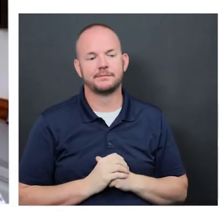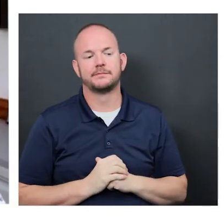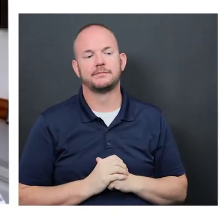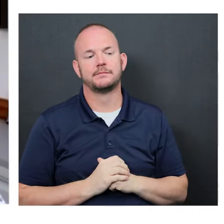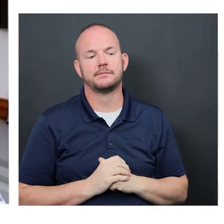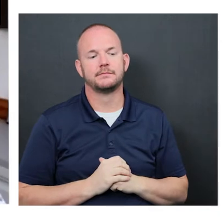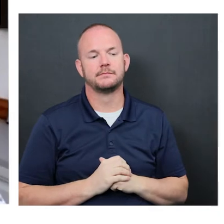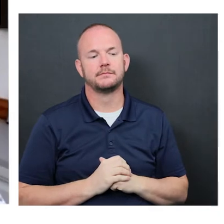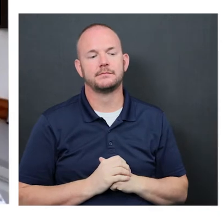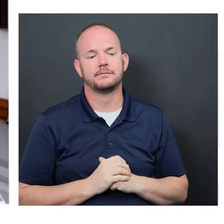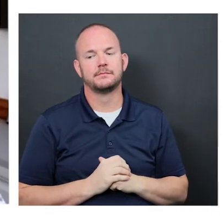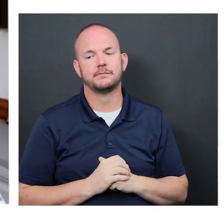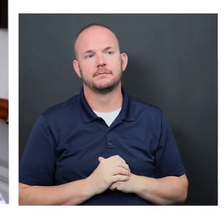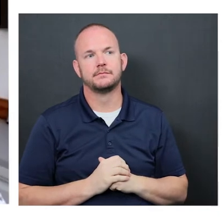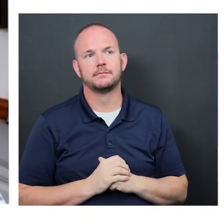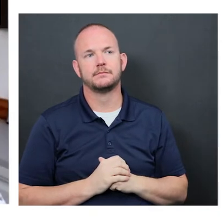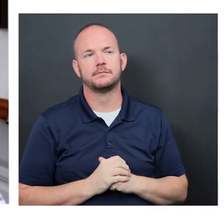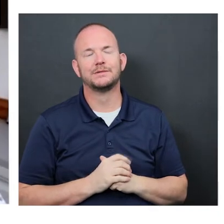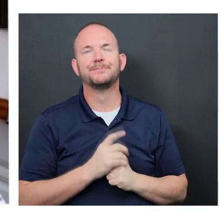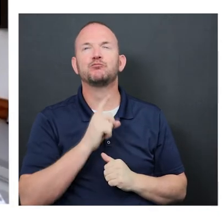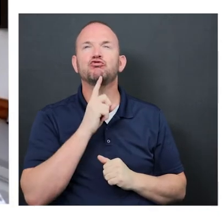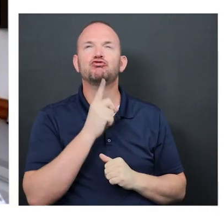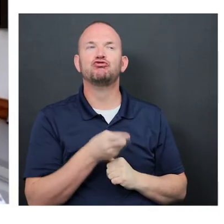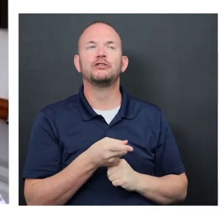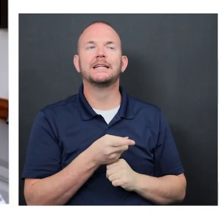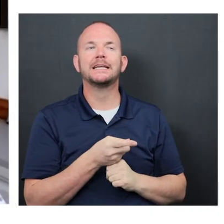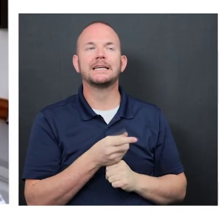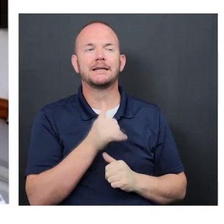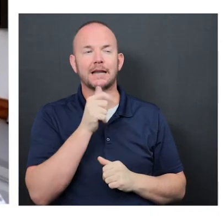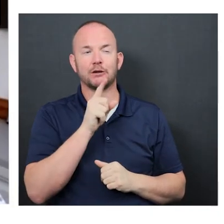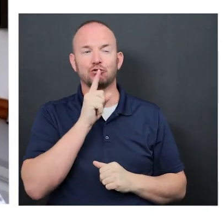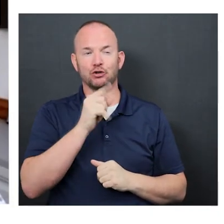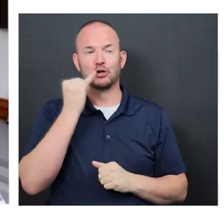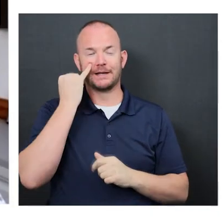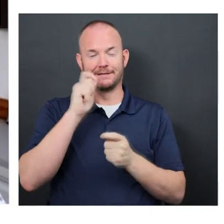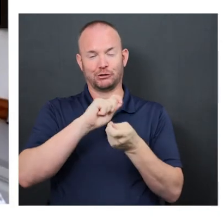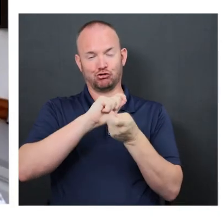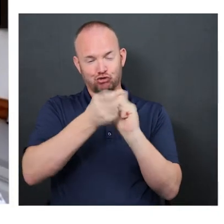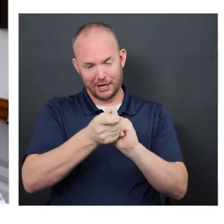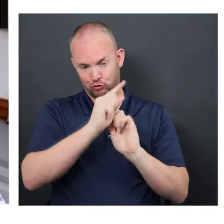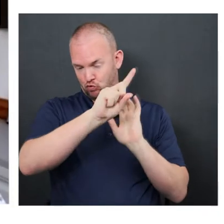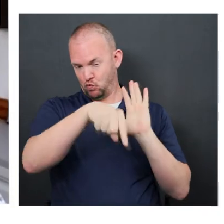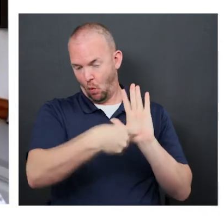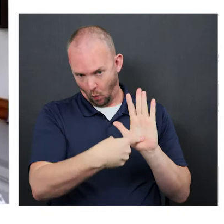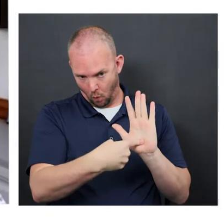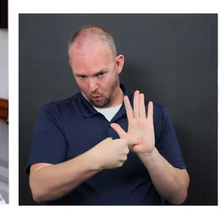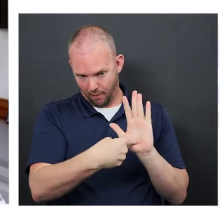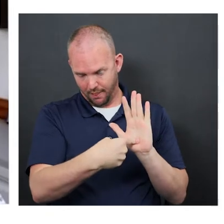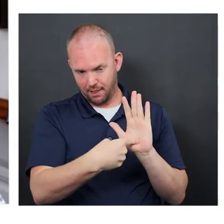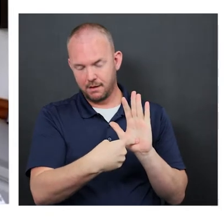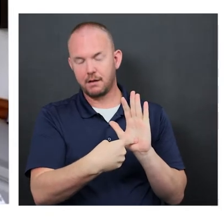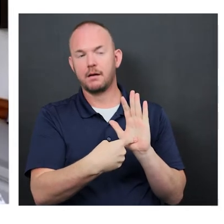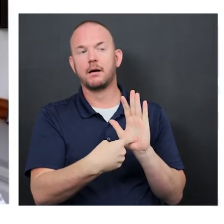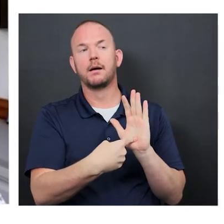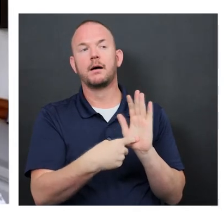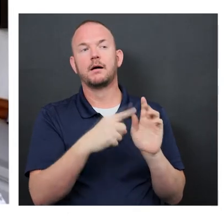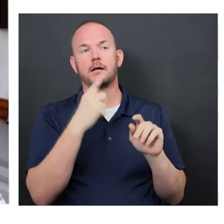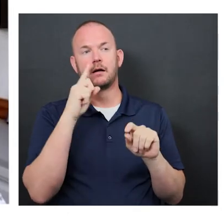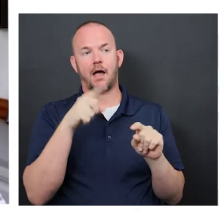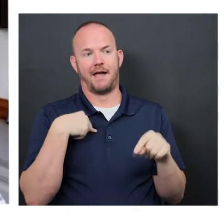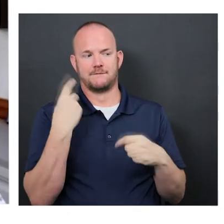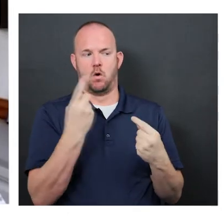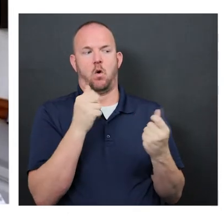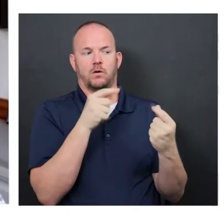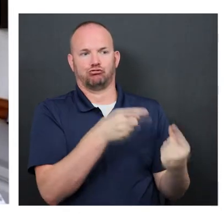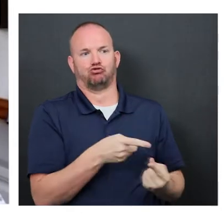entered their room. So not sure if it's going to change the role of the interpreter, but I will tell you that I've always